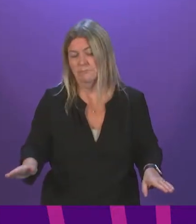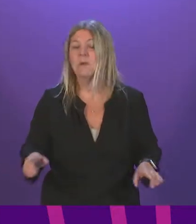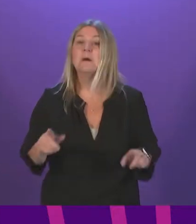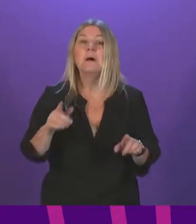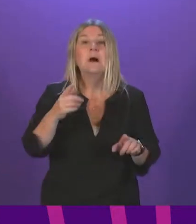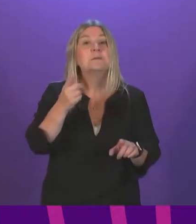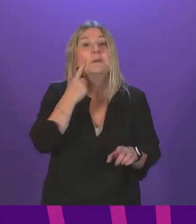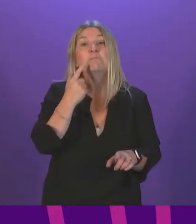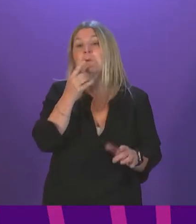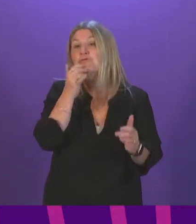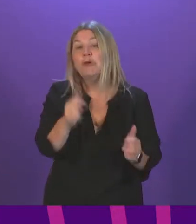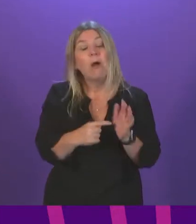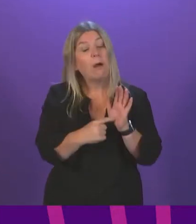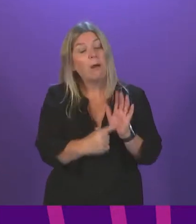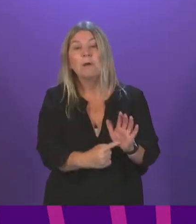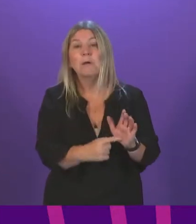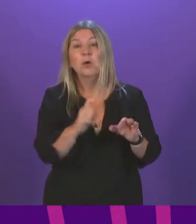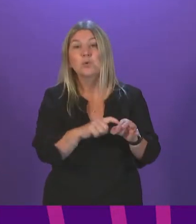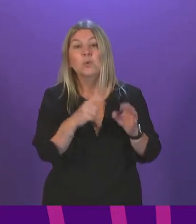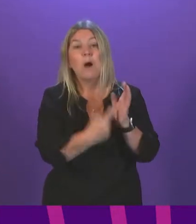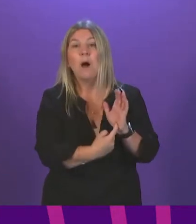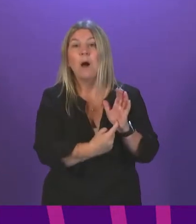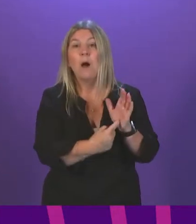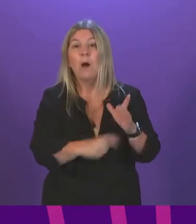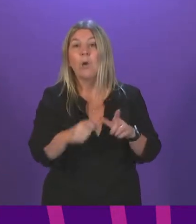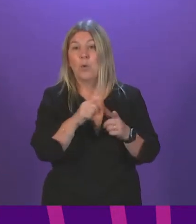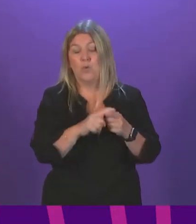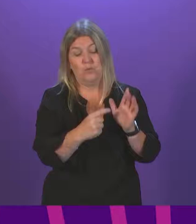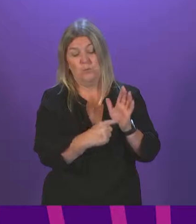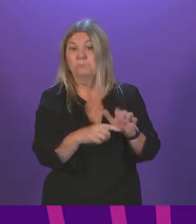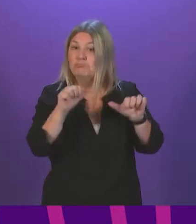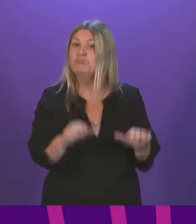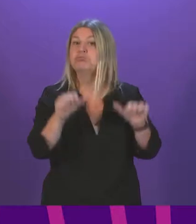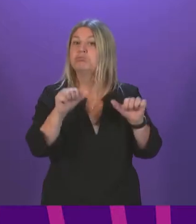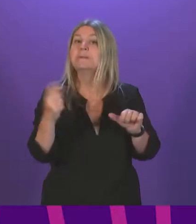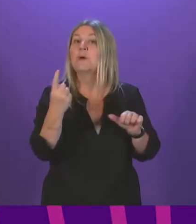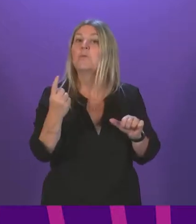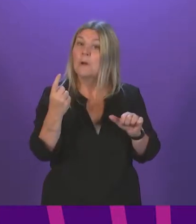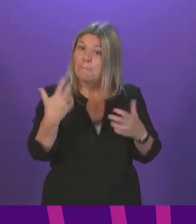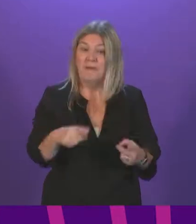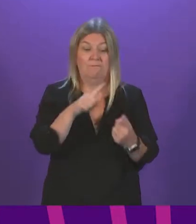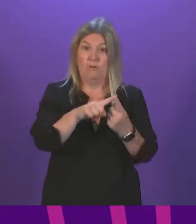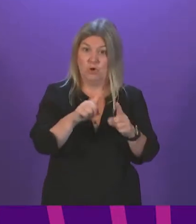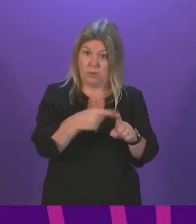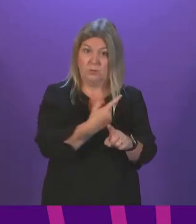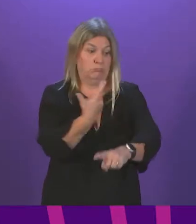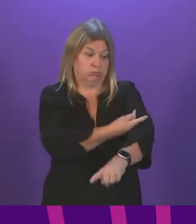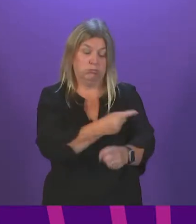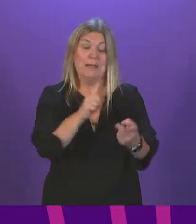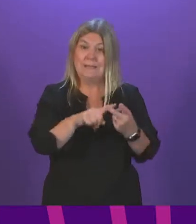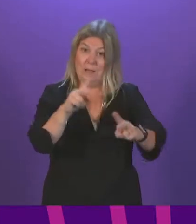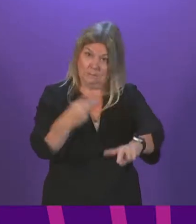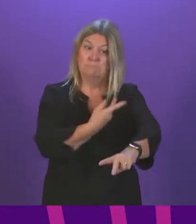checking of information contained in a QR code to verify that somebody has been double vaccinated to try to keep us all safe.